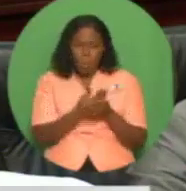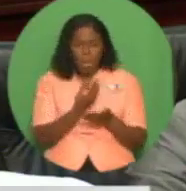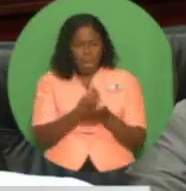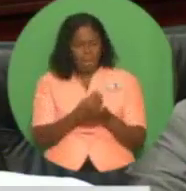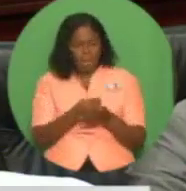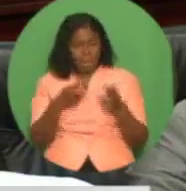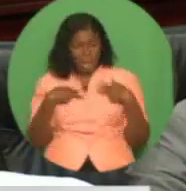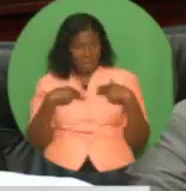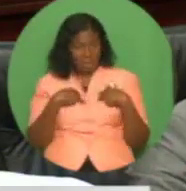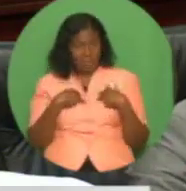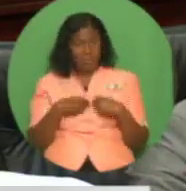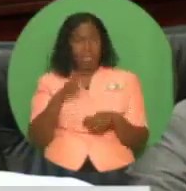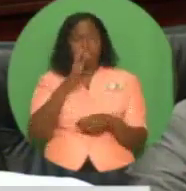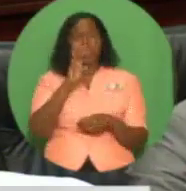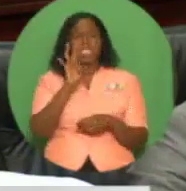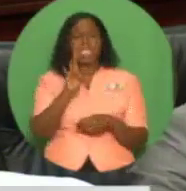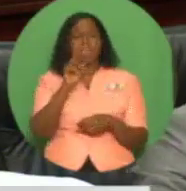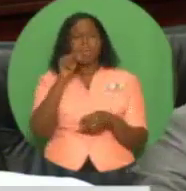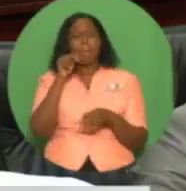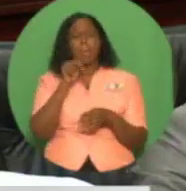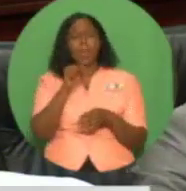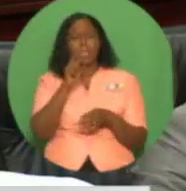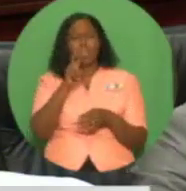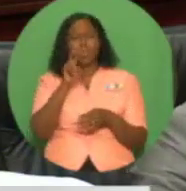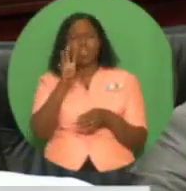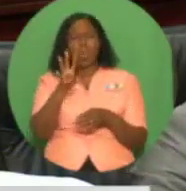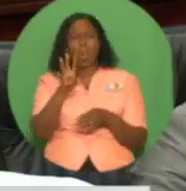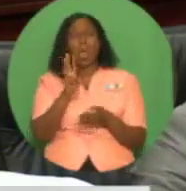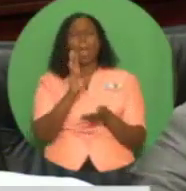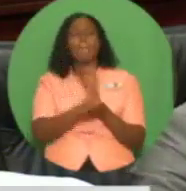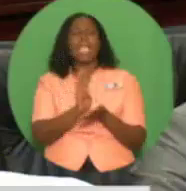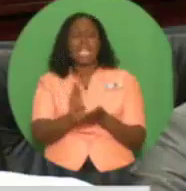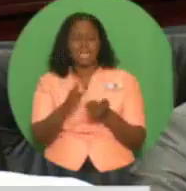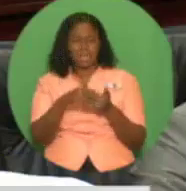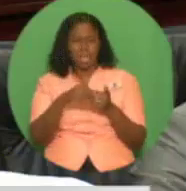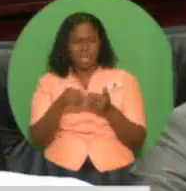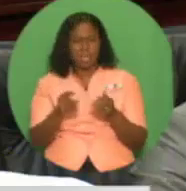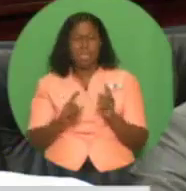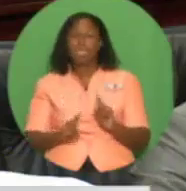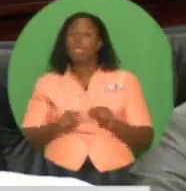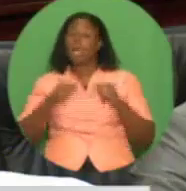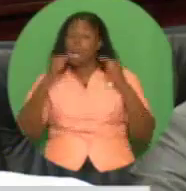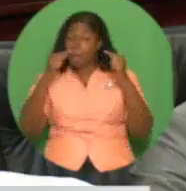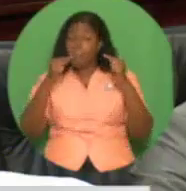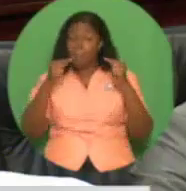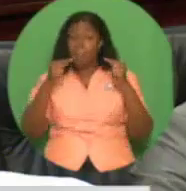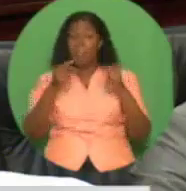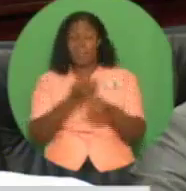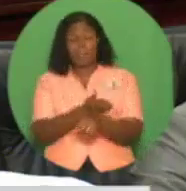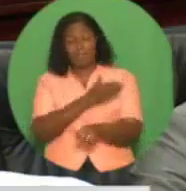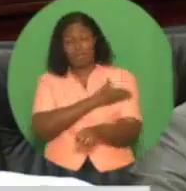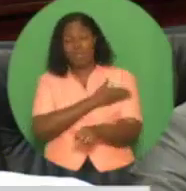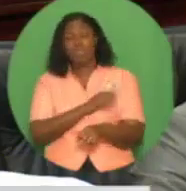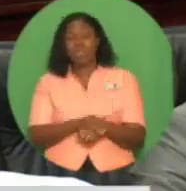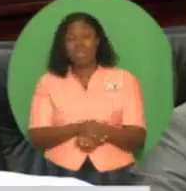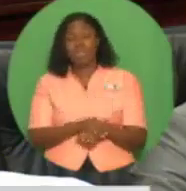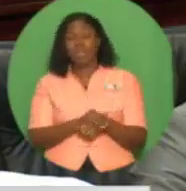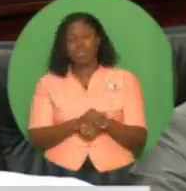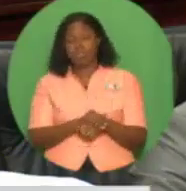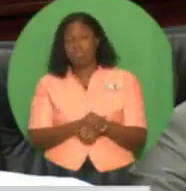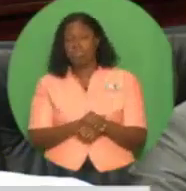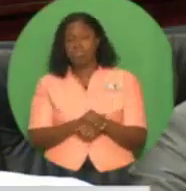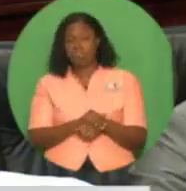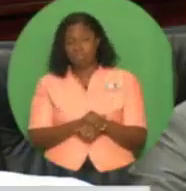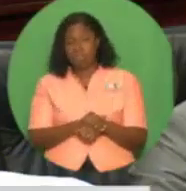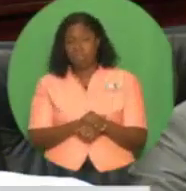.724 billion dollars, up from 42.618 billion or 5